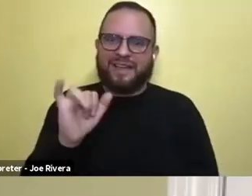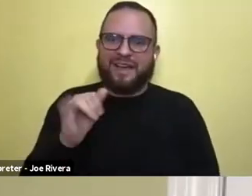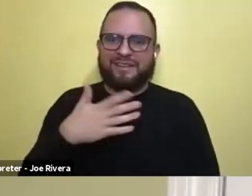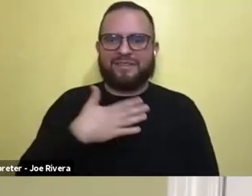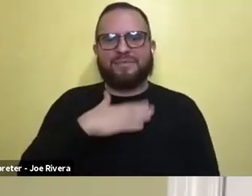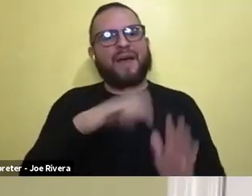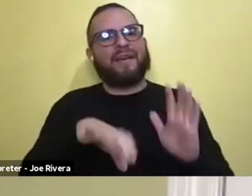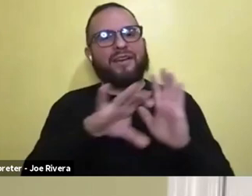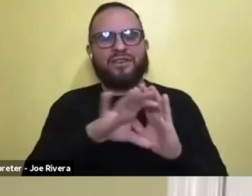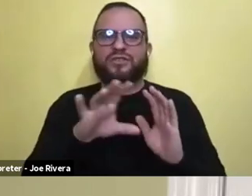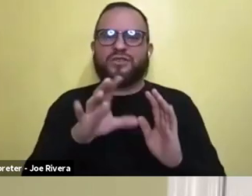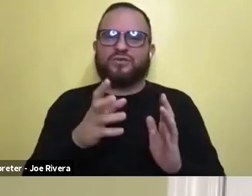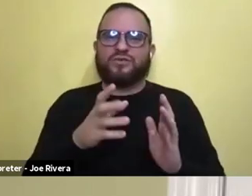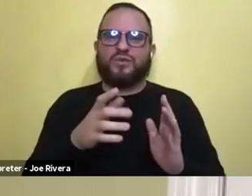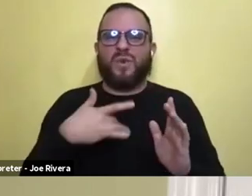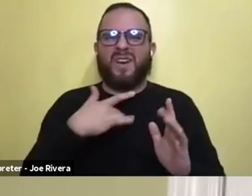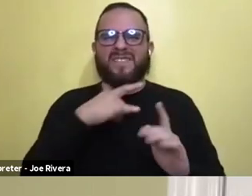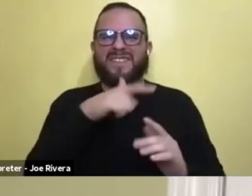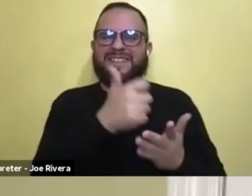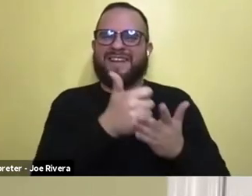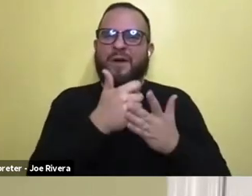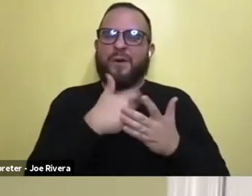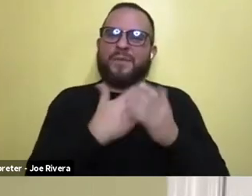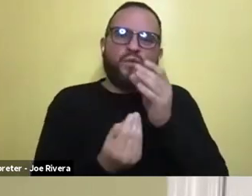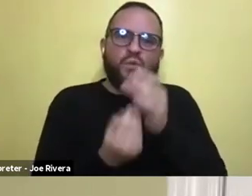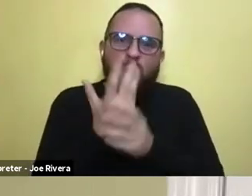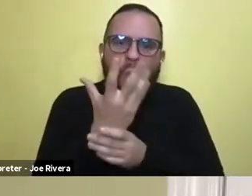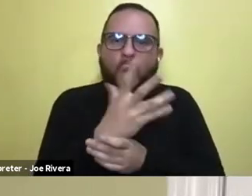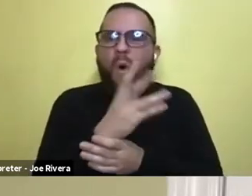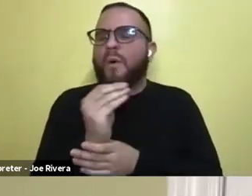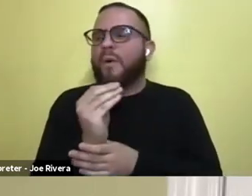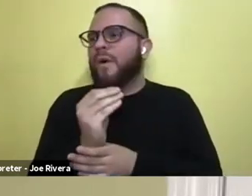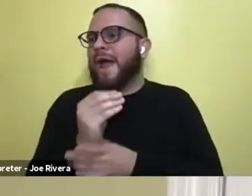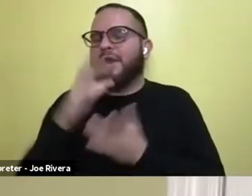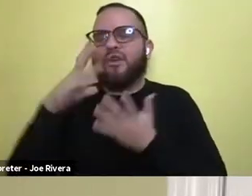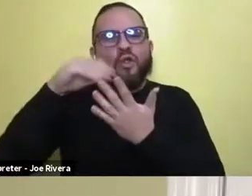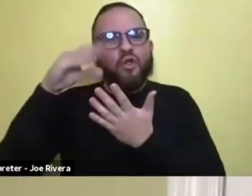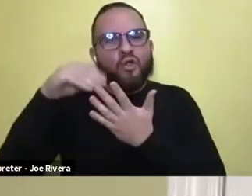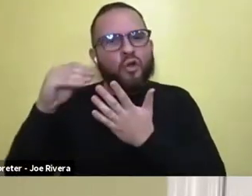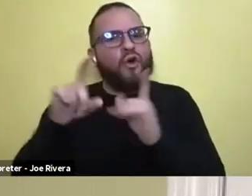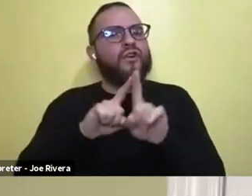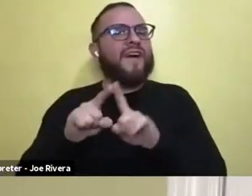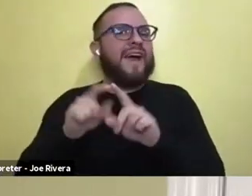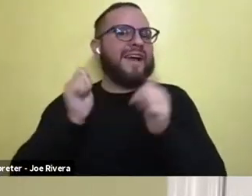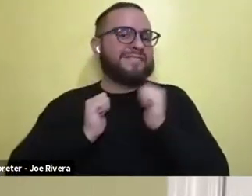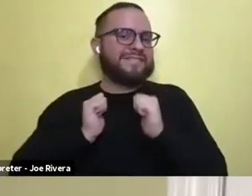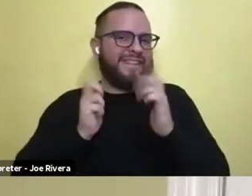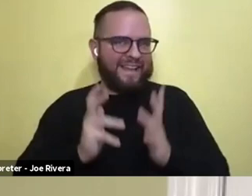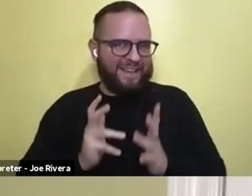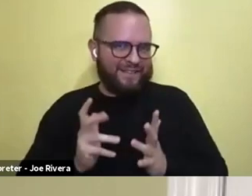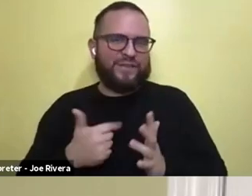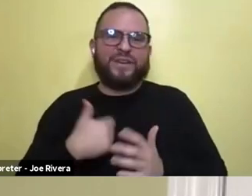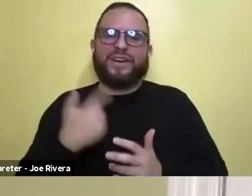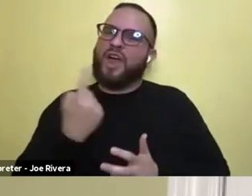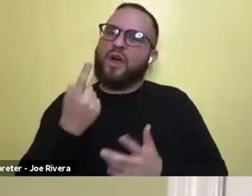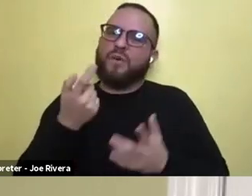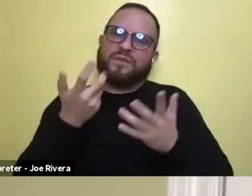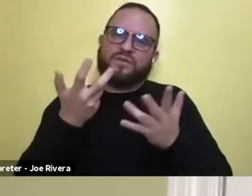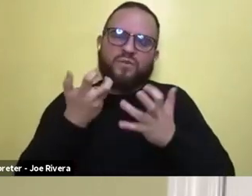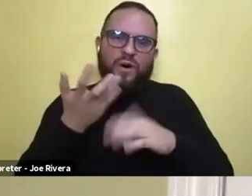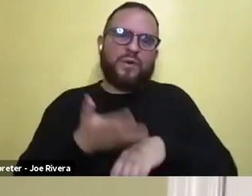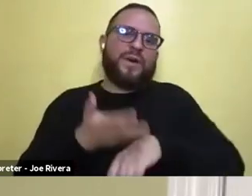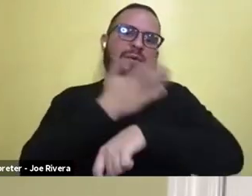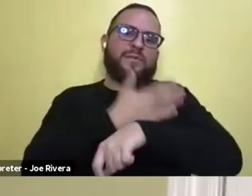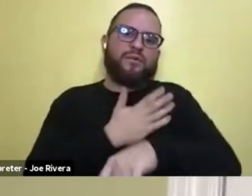it really allowed me to grow and learn as an actor. And I'm, you know, of course, always looking to, you know, improve my skills and try